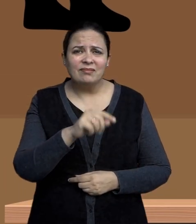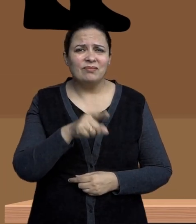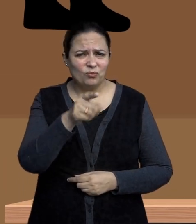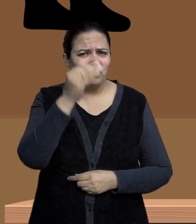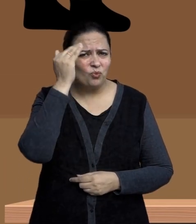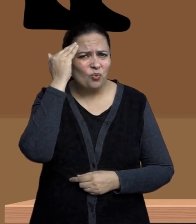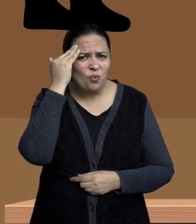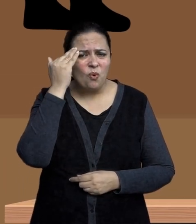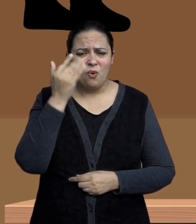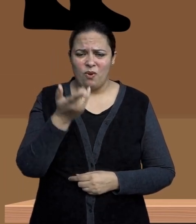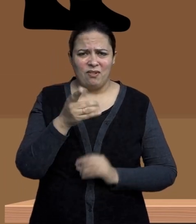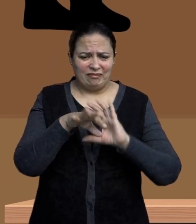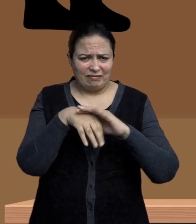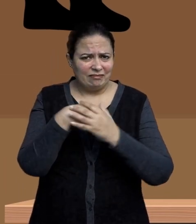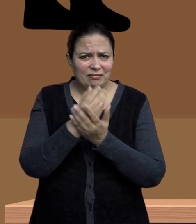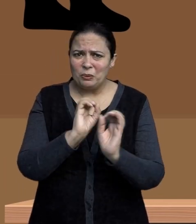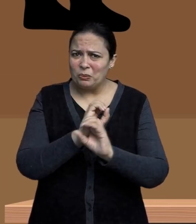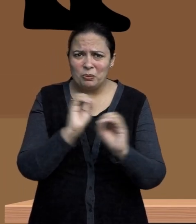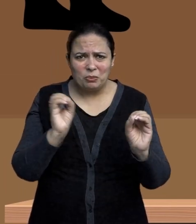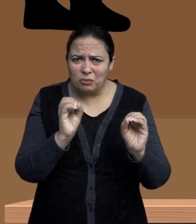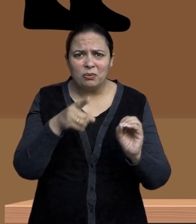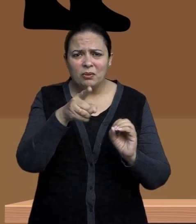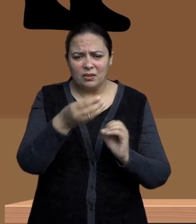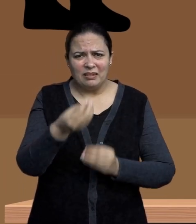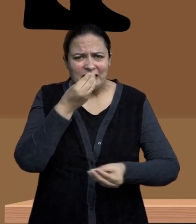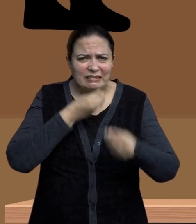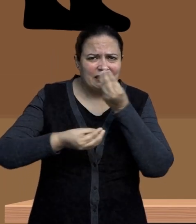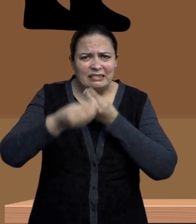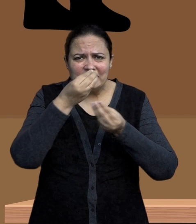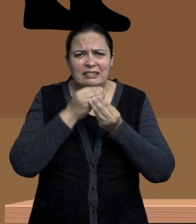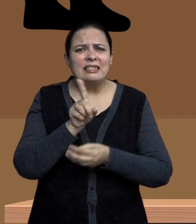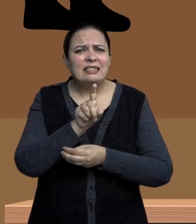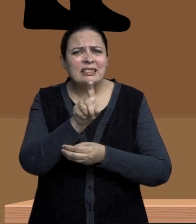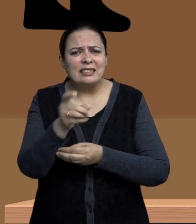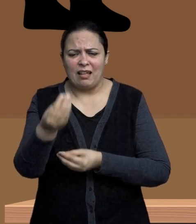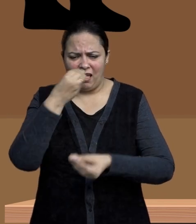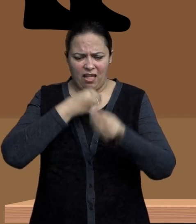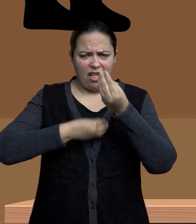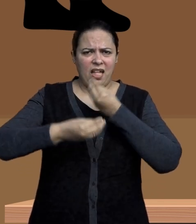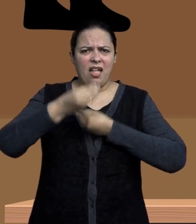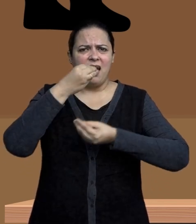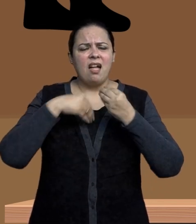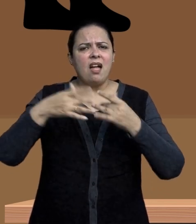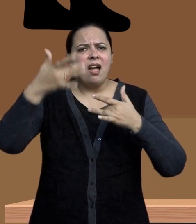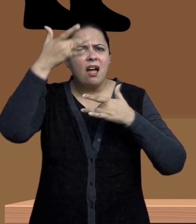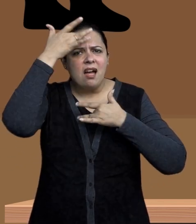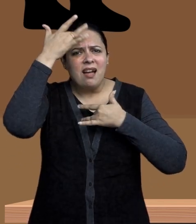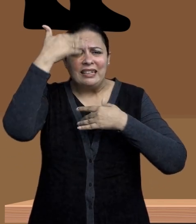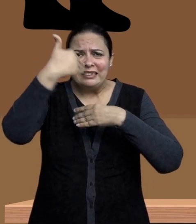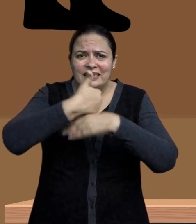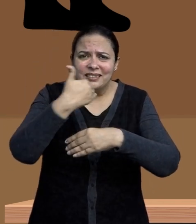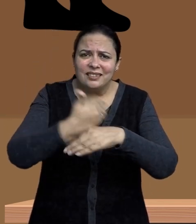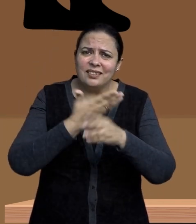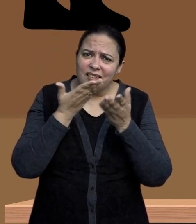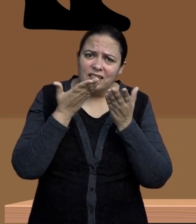know that germs can enter our bodies through dirty hands. And we can fall sick.